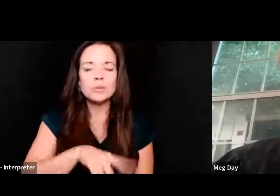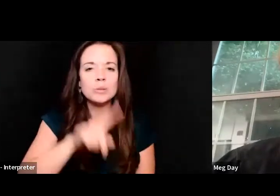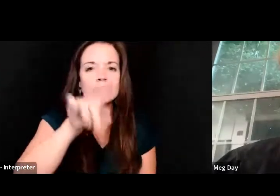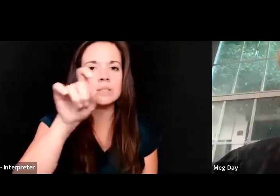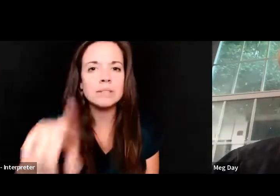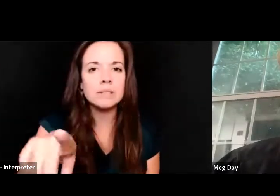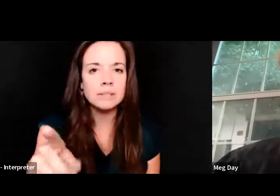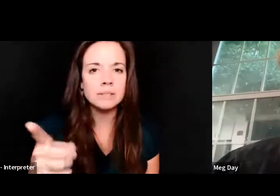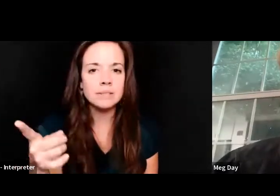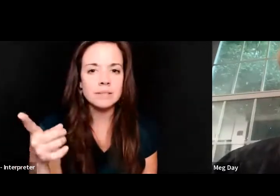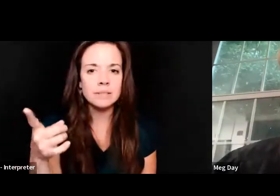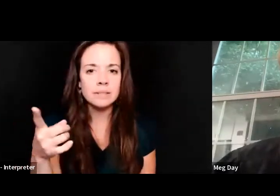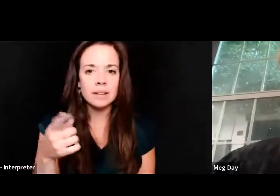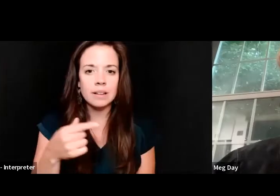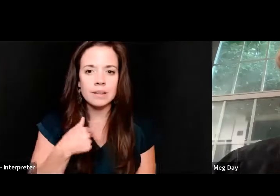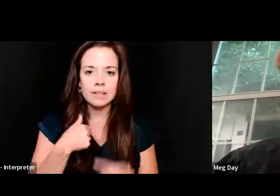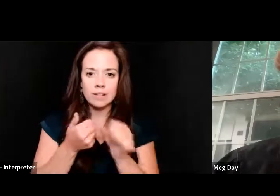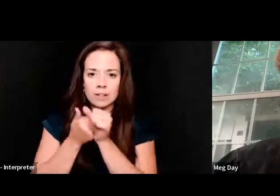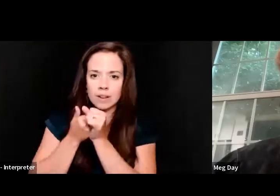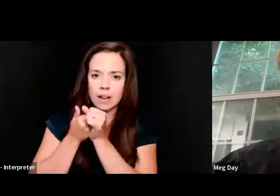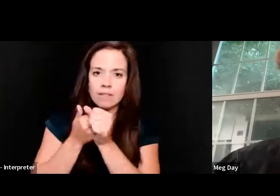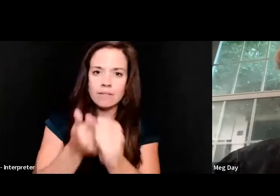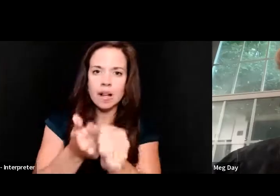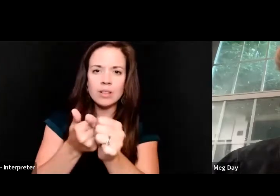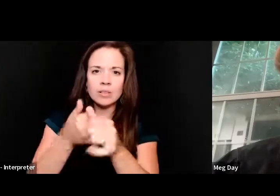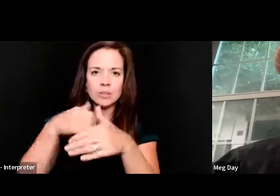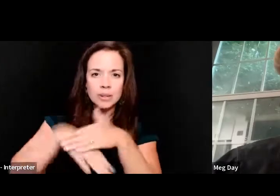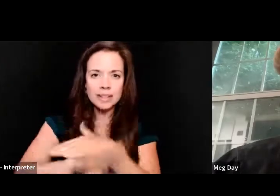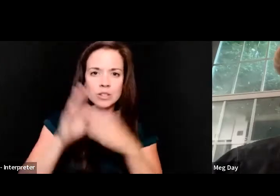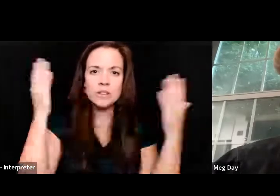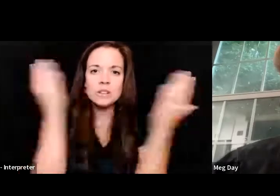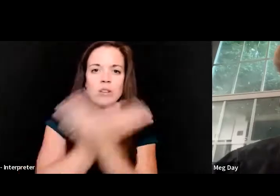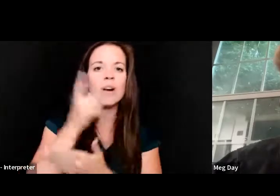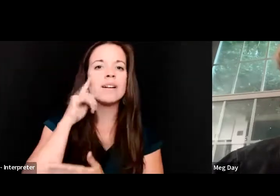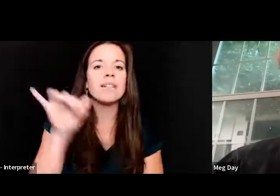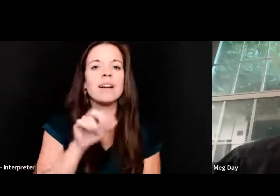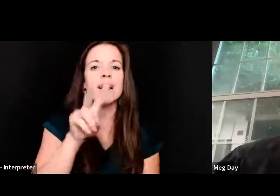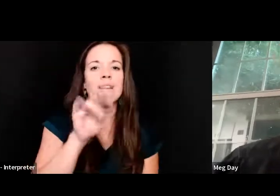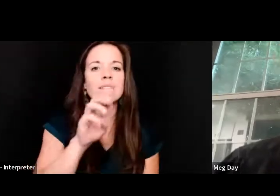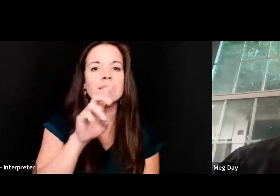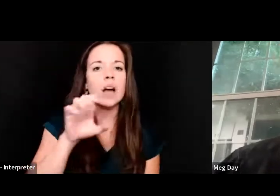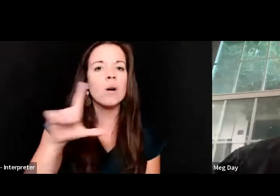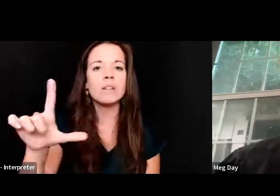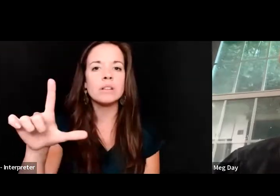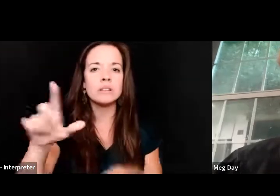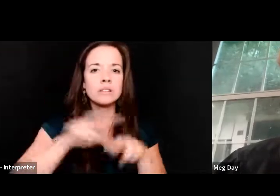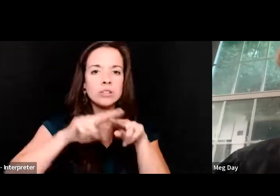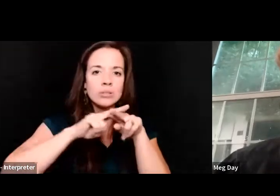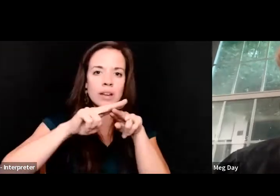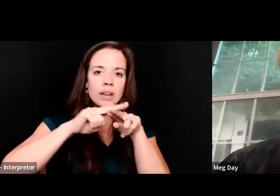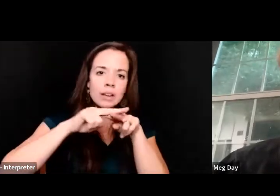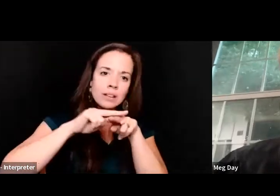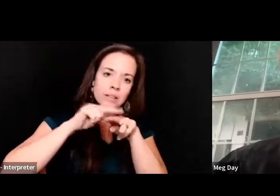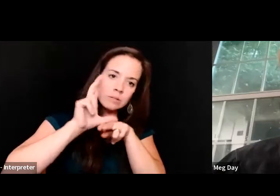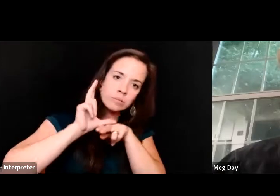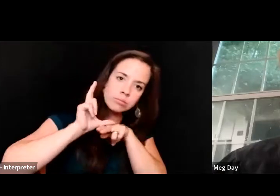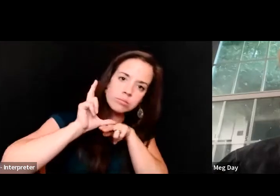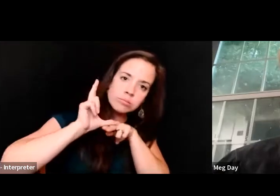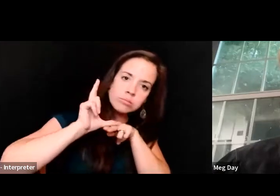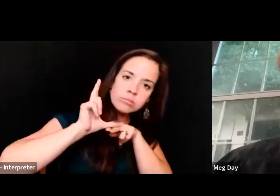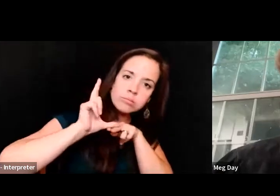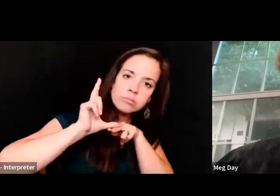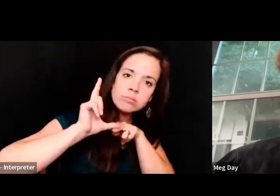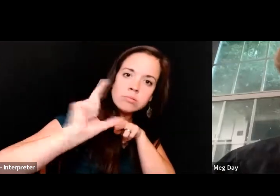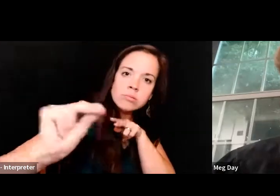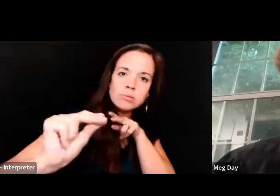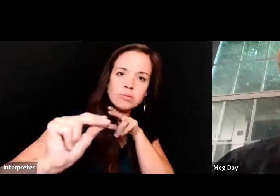I followed you into the dark like a vowel, a train disappearing into a tunnel, a tunnel